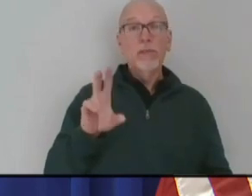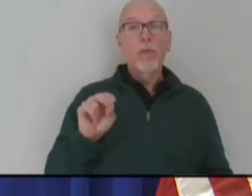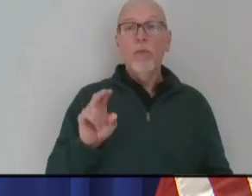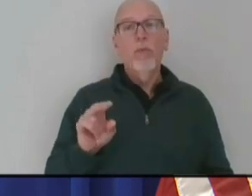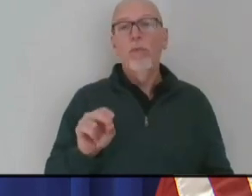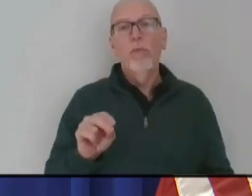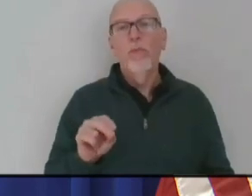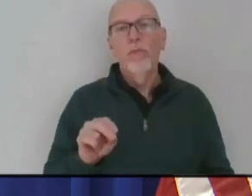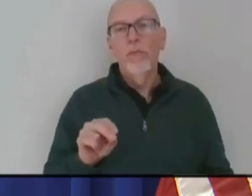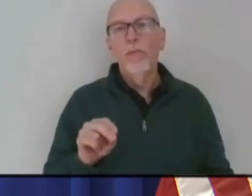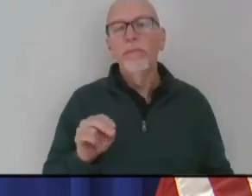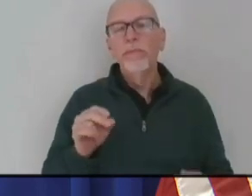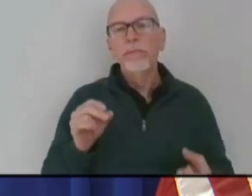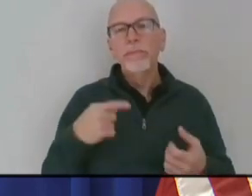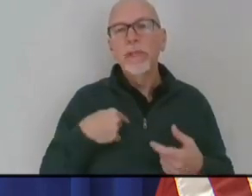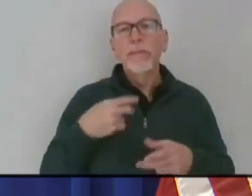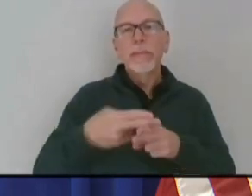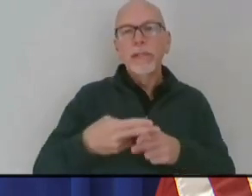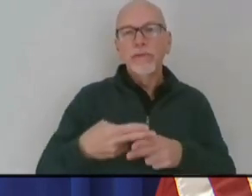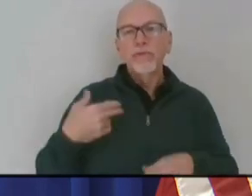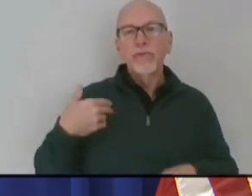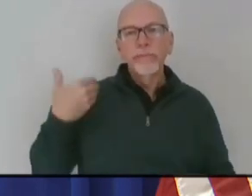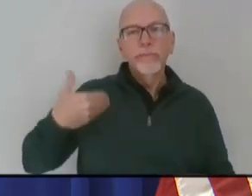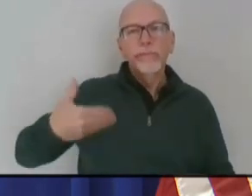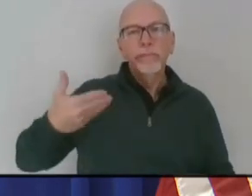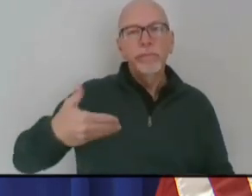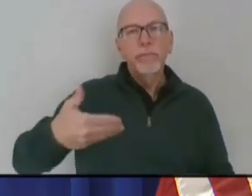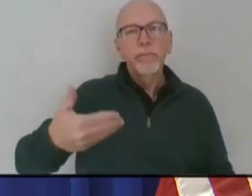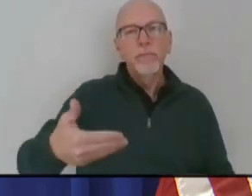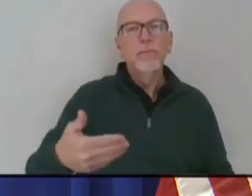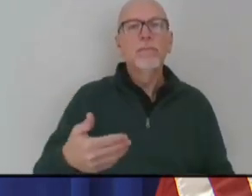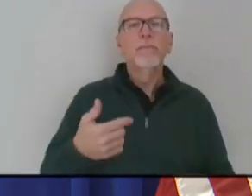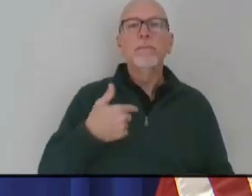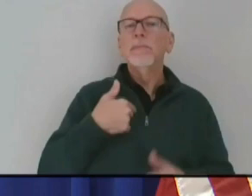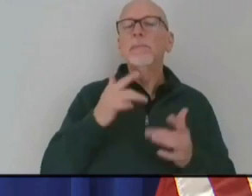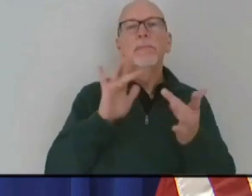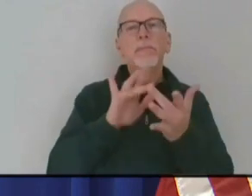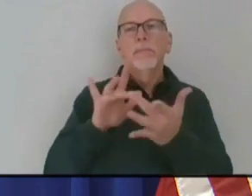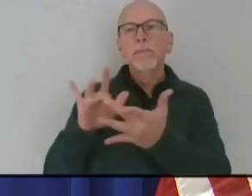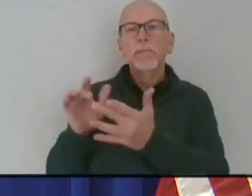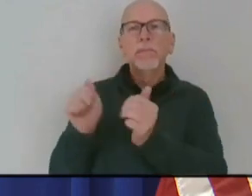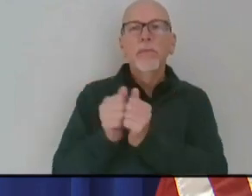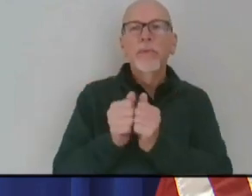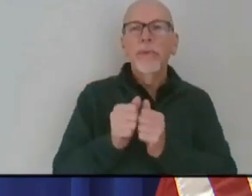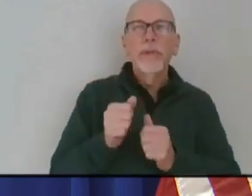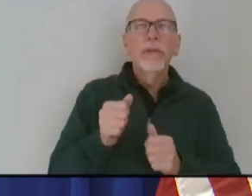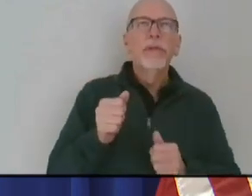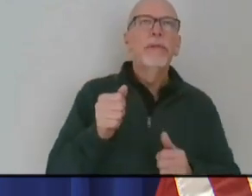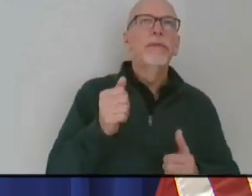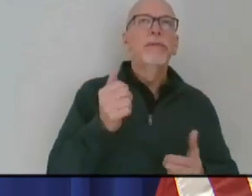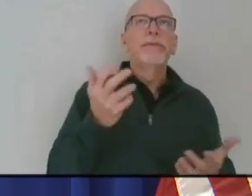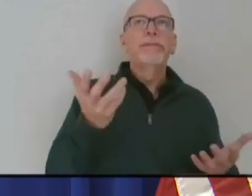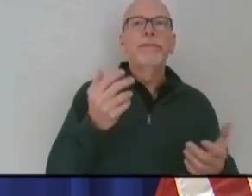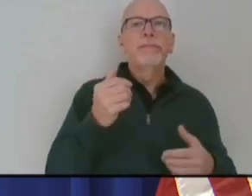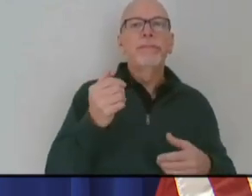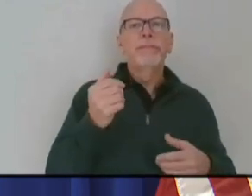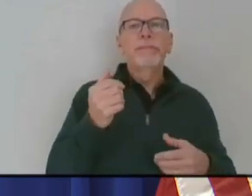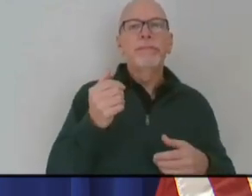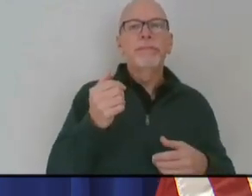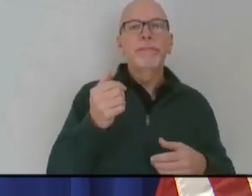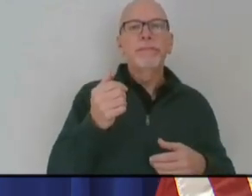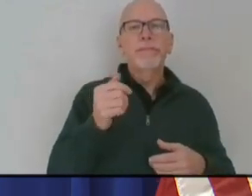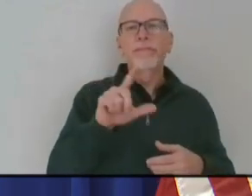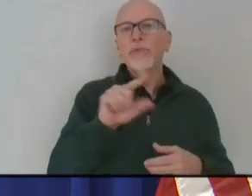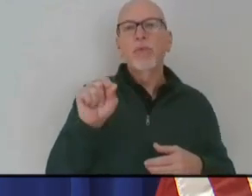mentioned on this show multiple times. I'm in constant communication, was with 20-plus